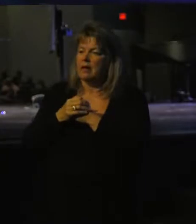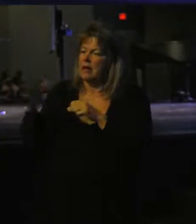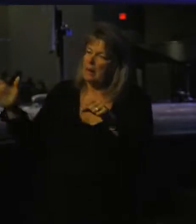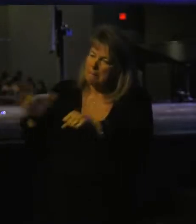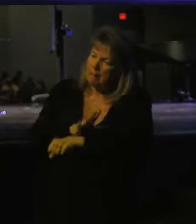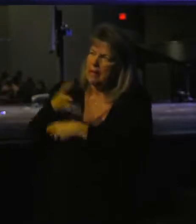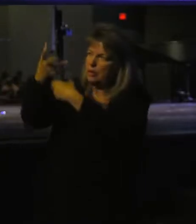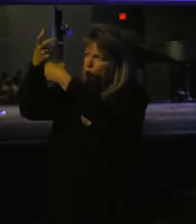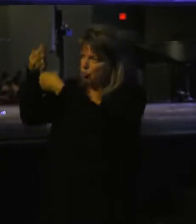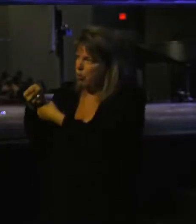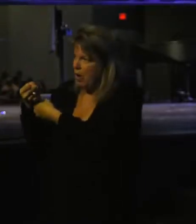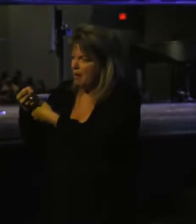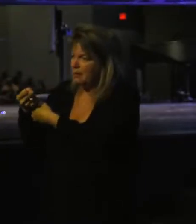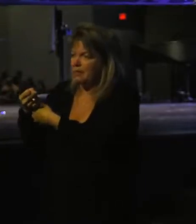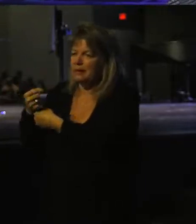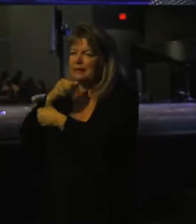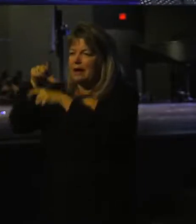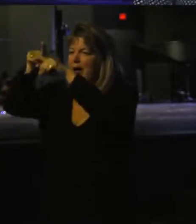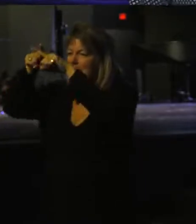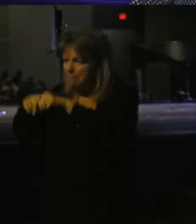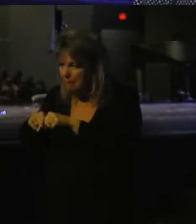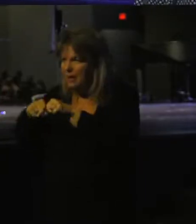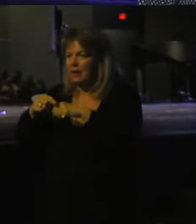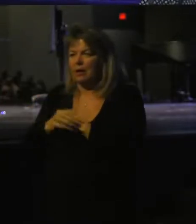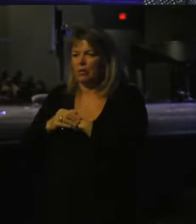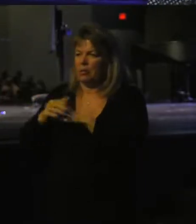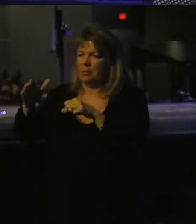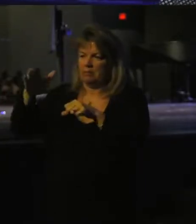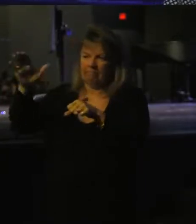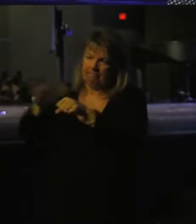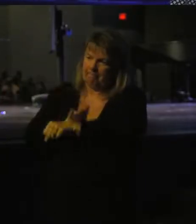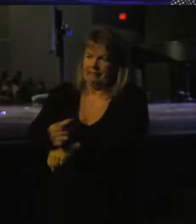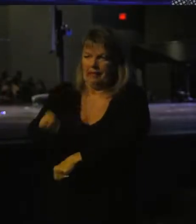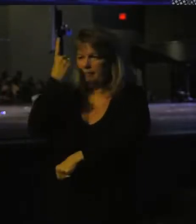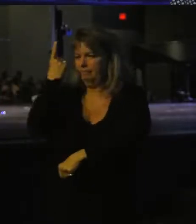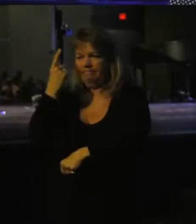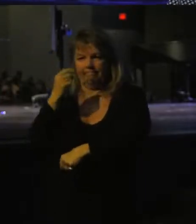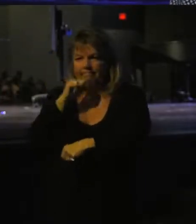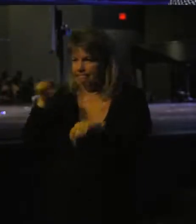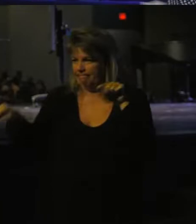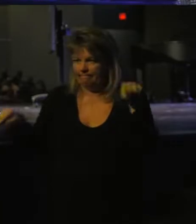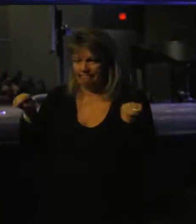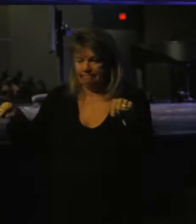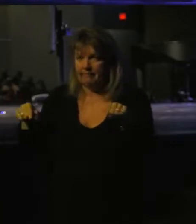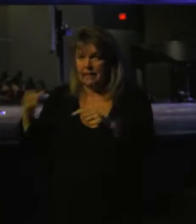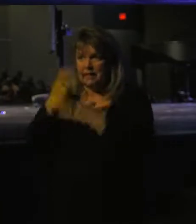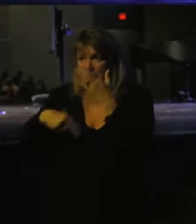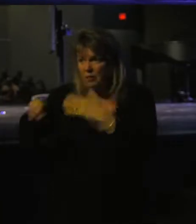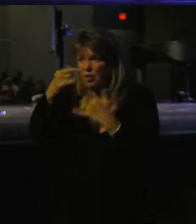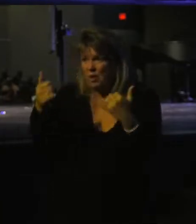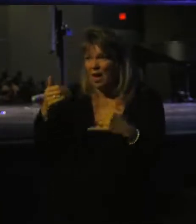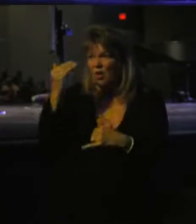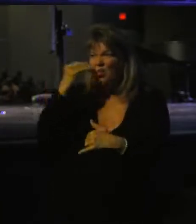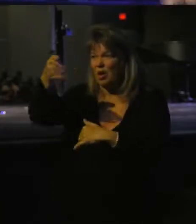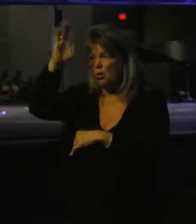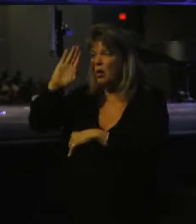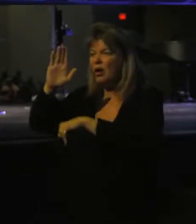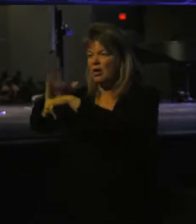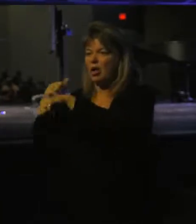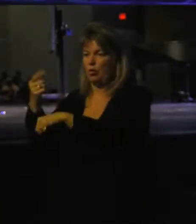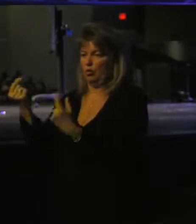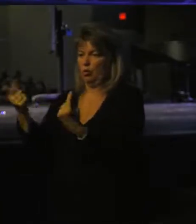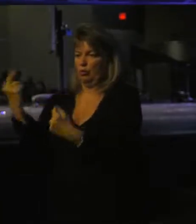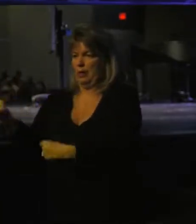Complete trust is not dependent on complete understanding. Some of you right now, you know God's calling you to do